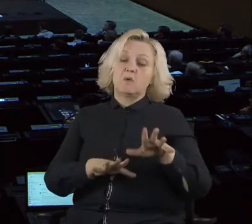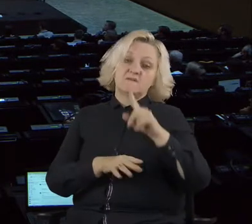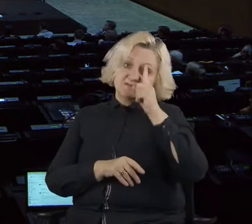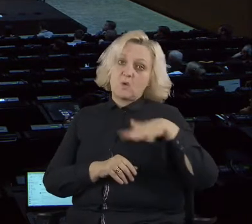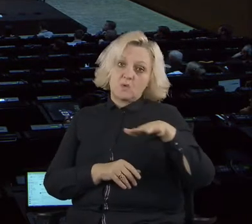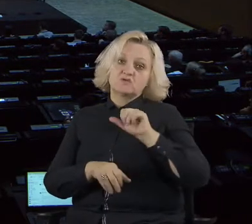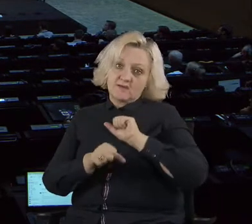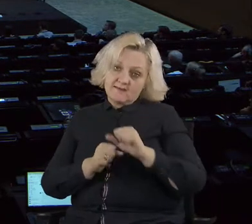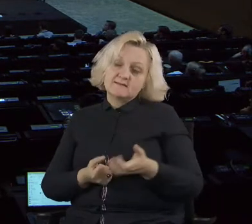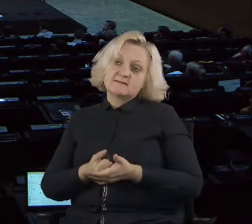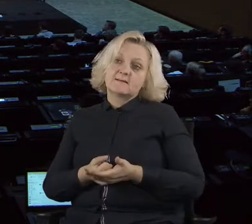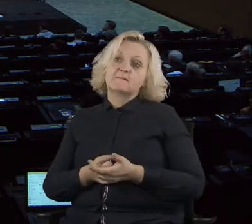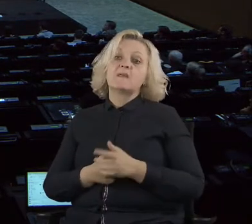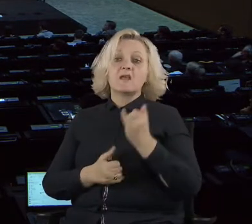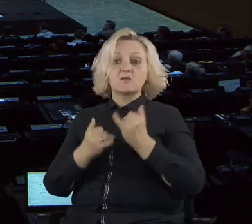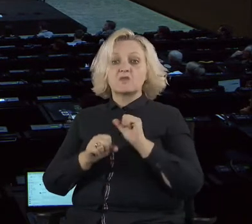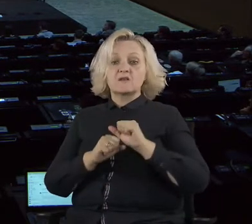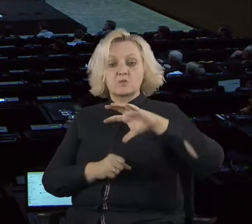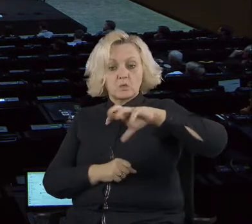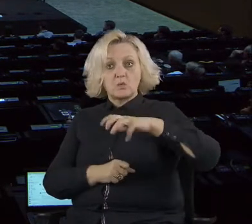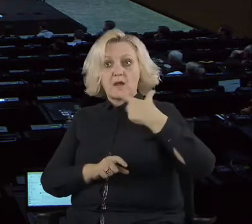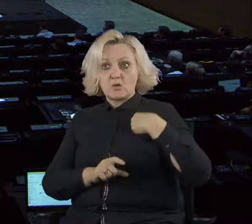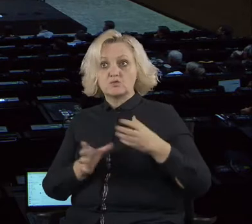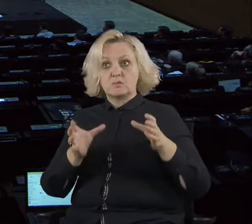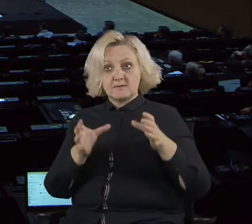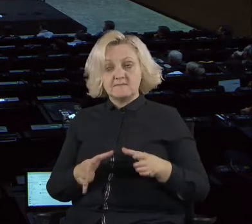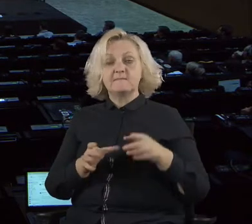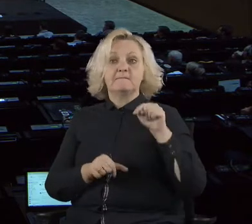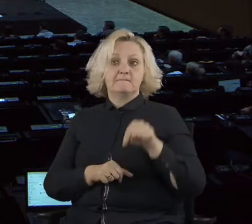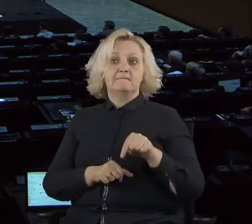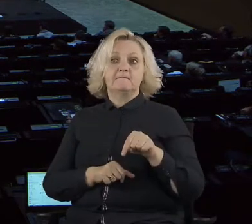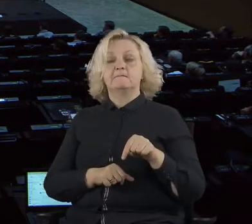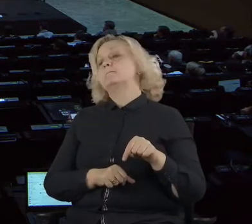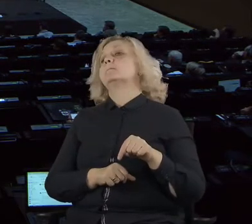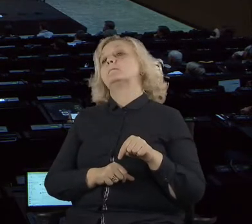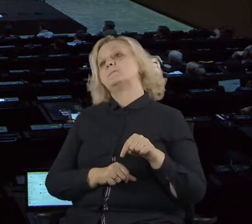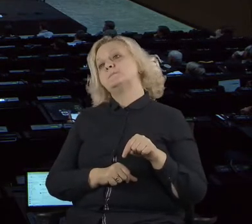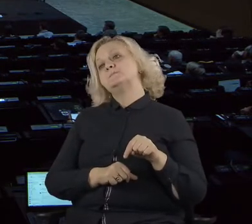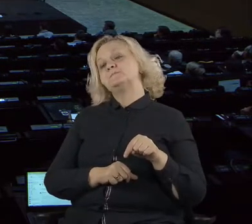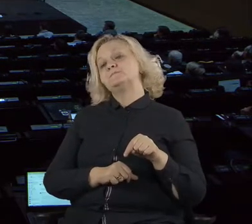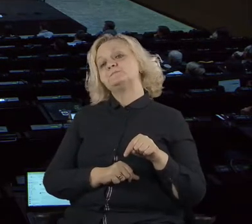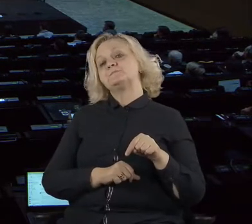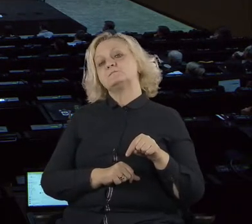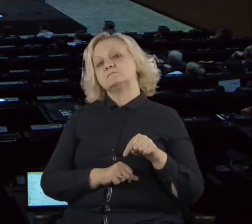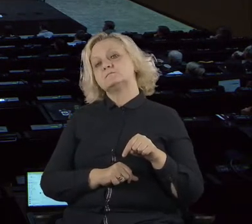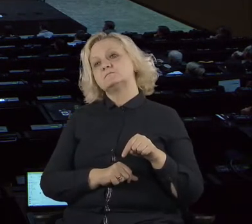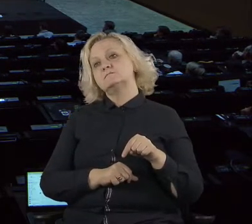of people that usually are white male, high, with high studies, are taking all these decisions, are taking